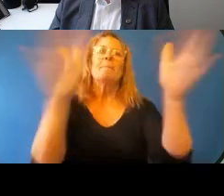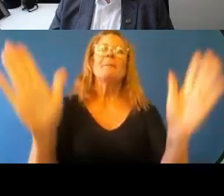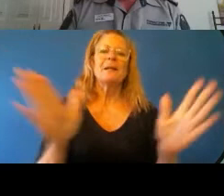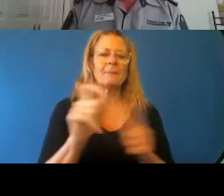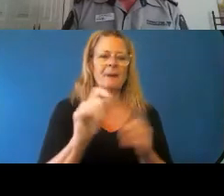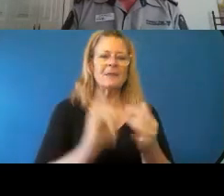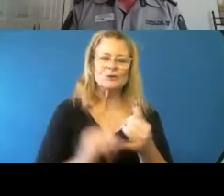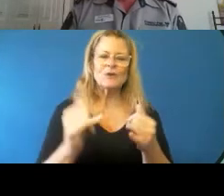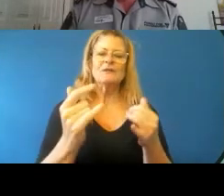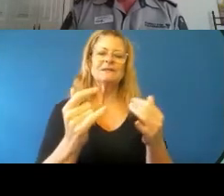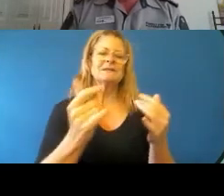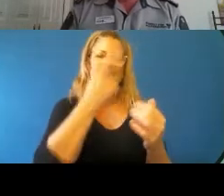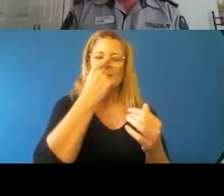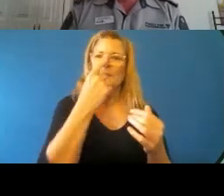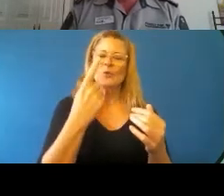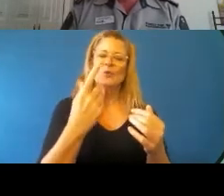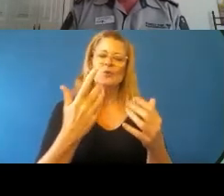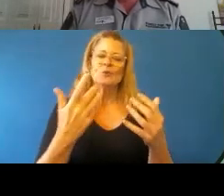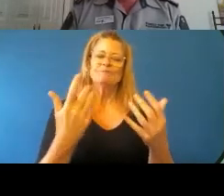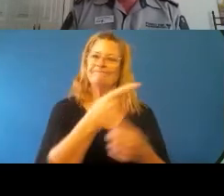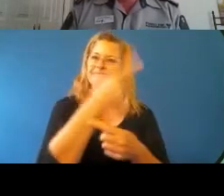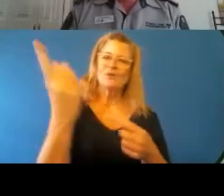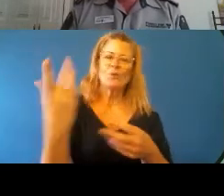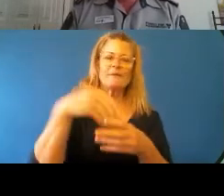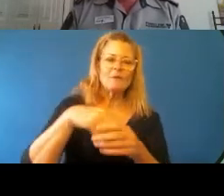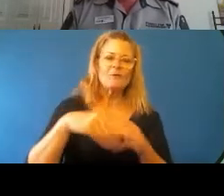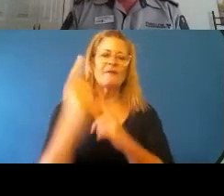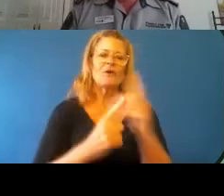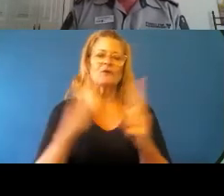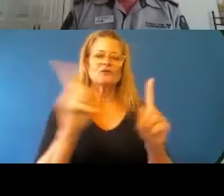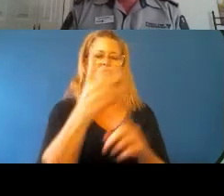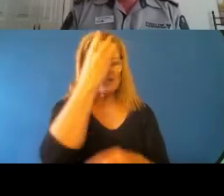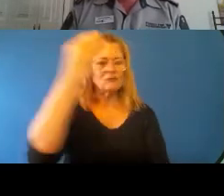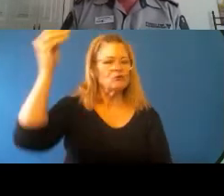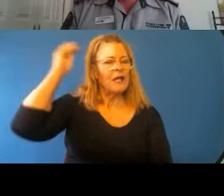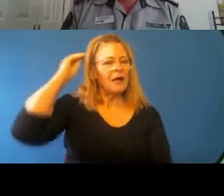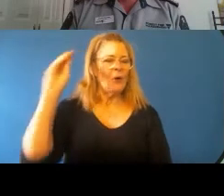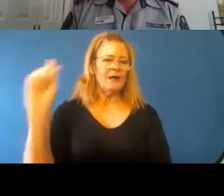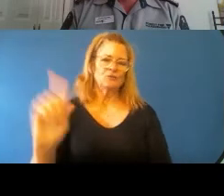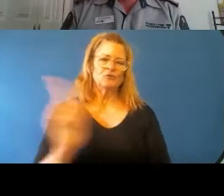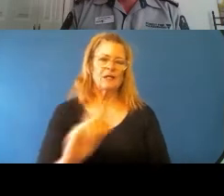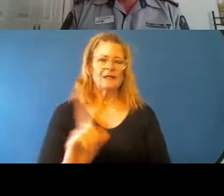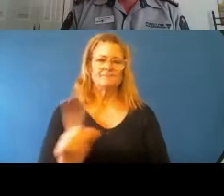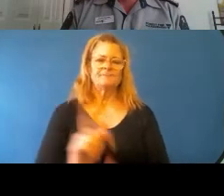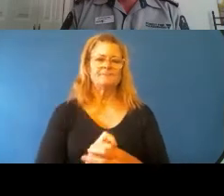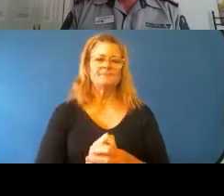servants and public administrators on the conference today to take away with them about this issue?